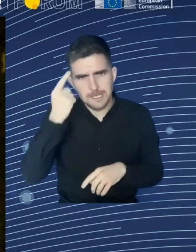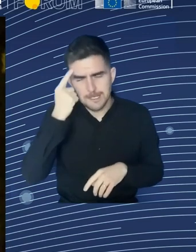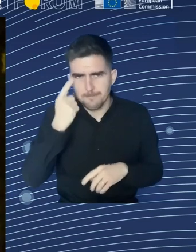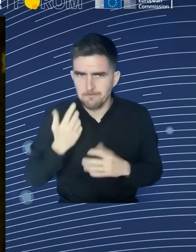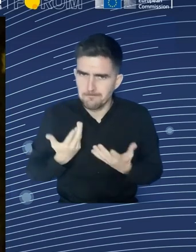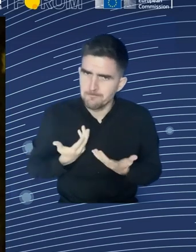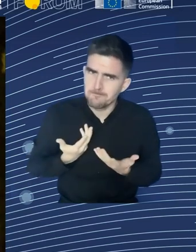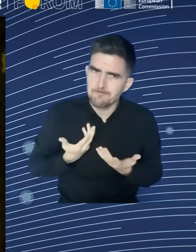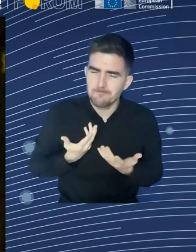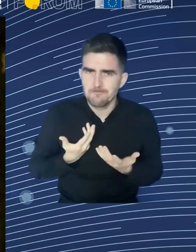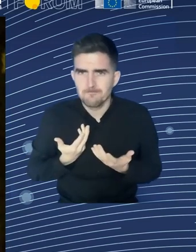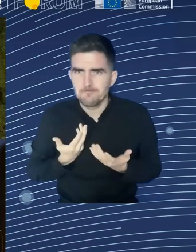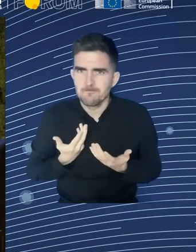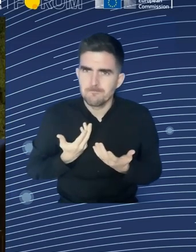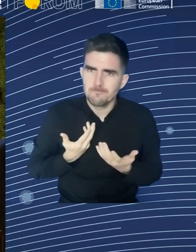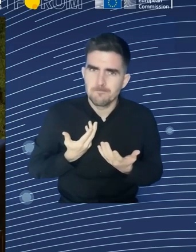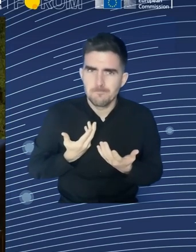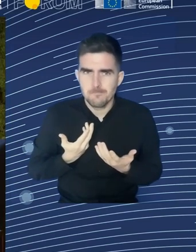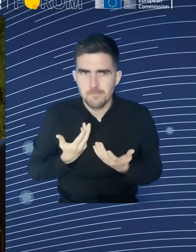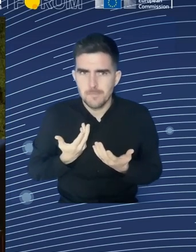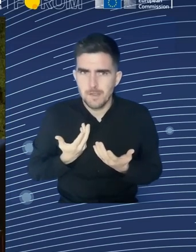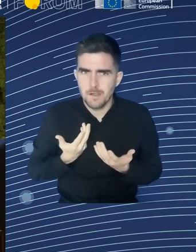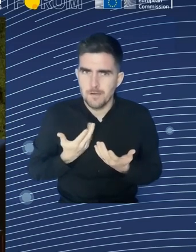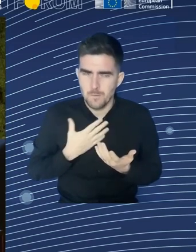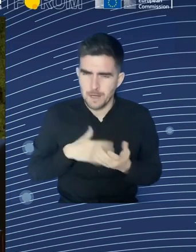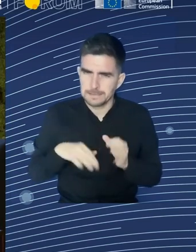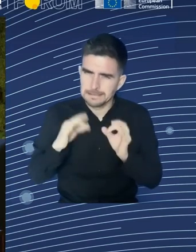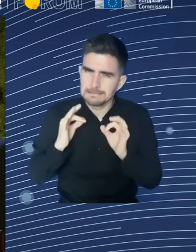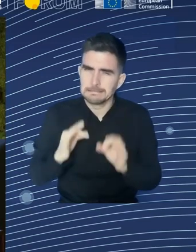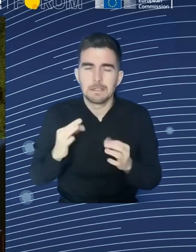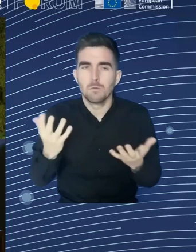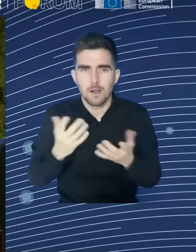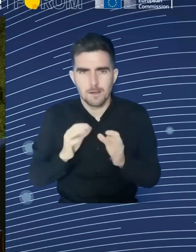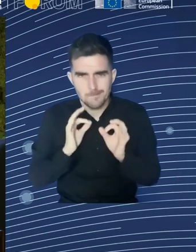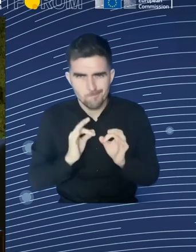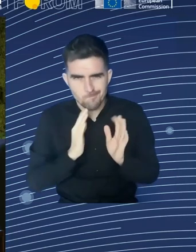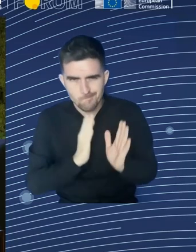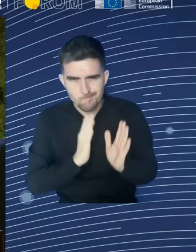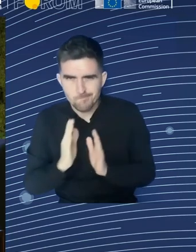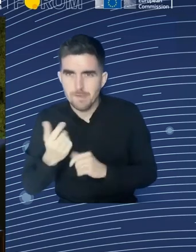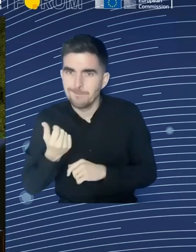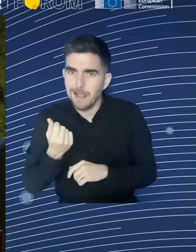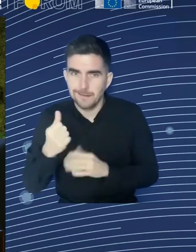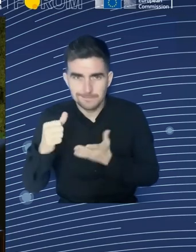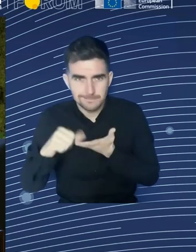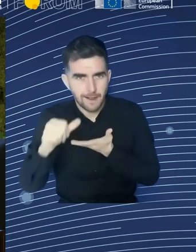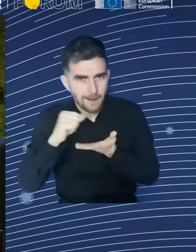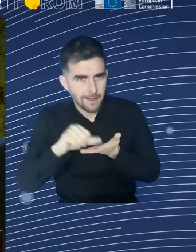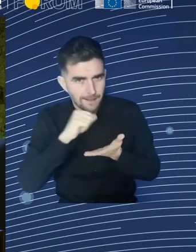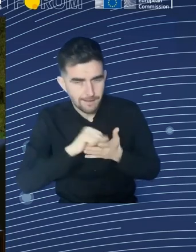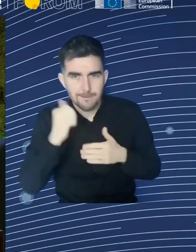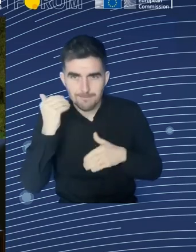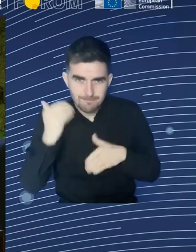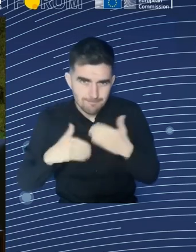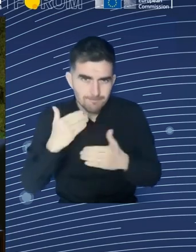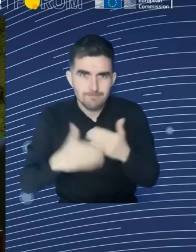And also to be engaged with the social component of their development so that they will